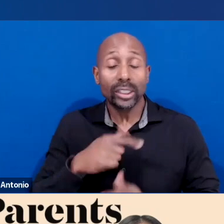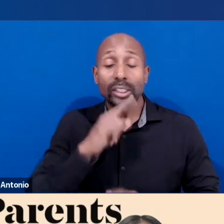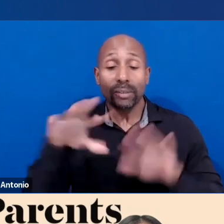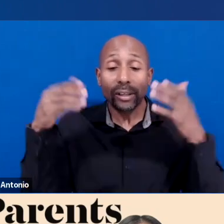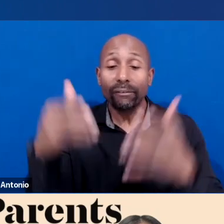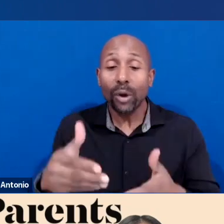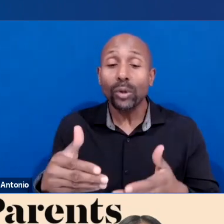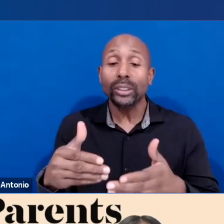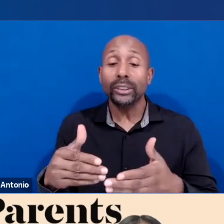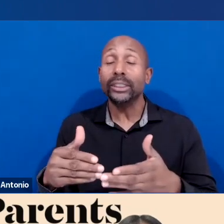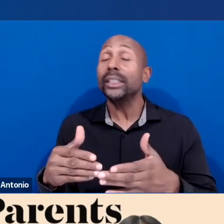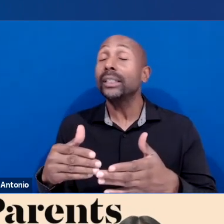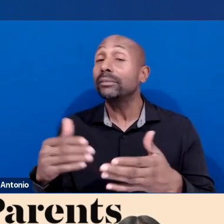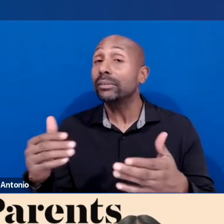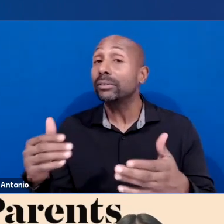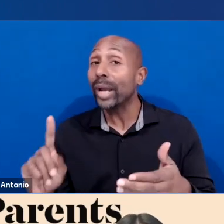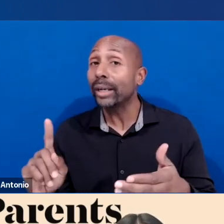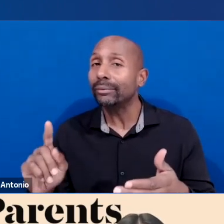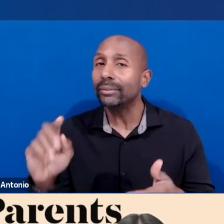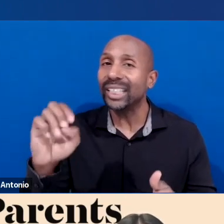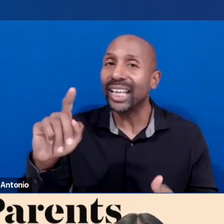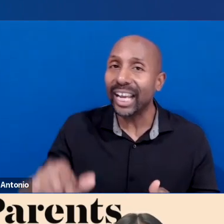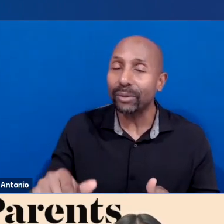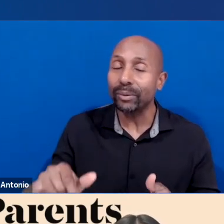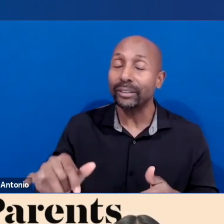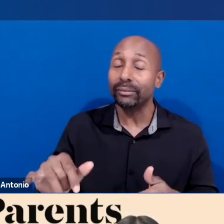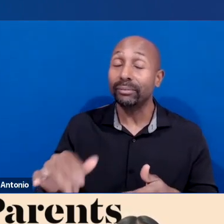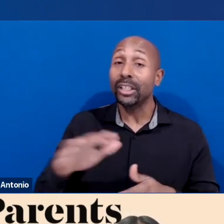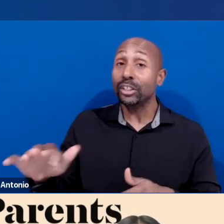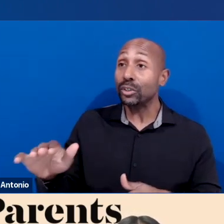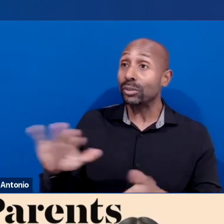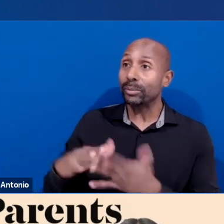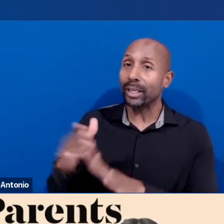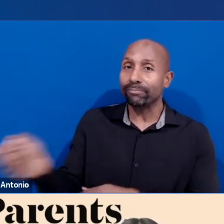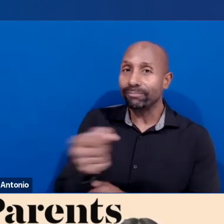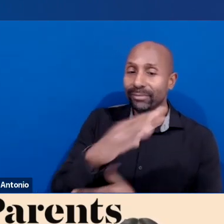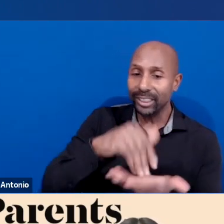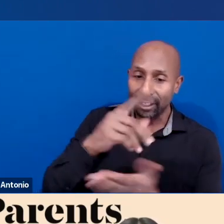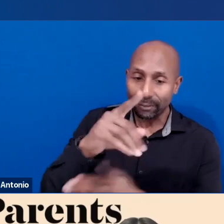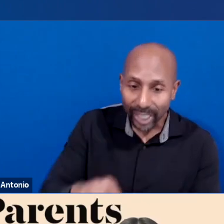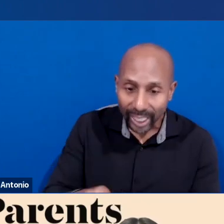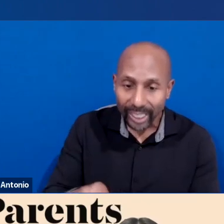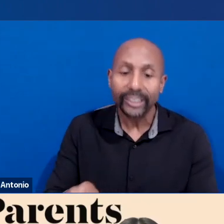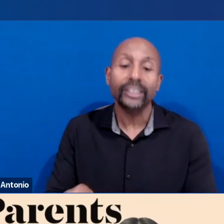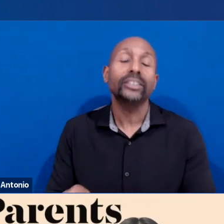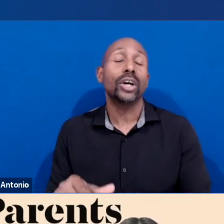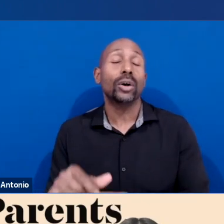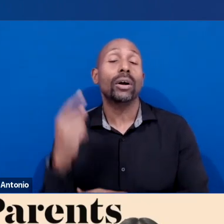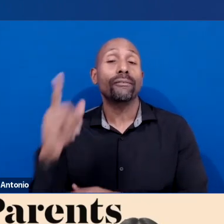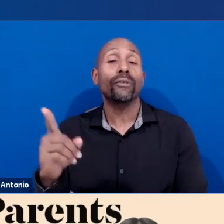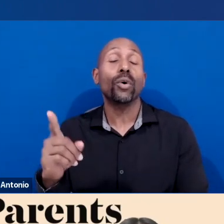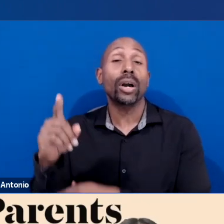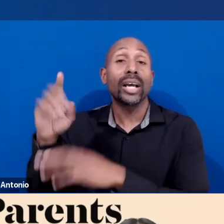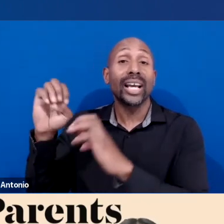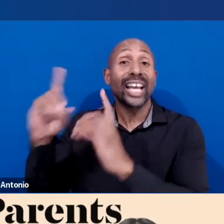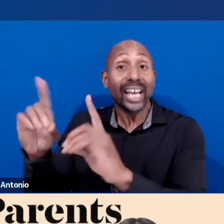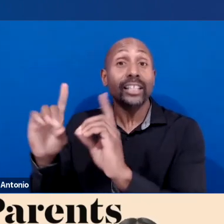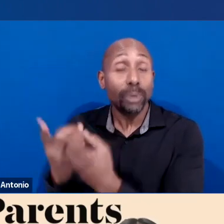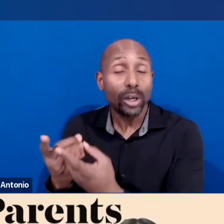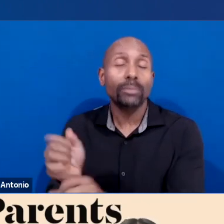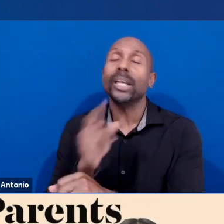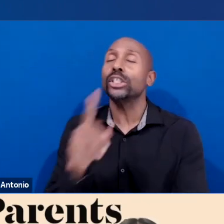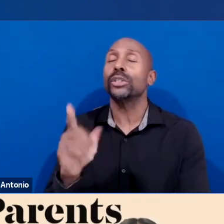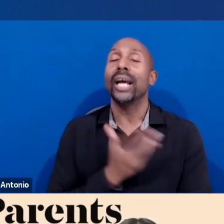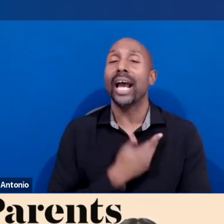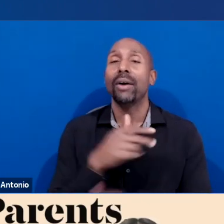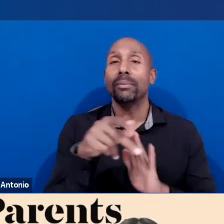that's why one of the ways we've operationalized equity here at the Department of Education is making sure that our policy and our actions are informed